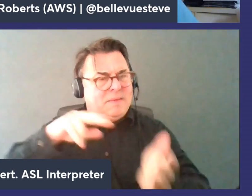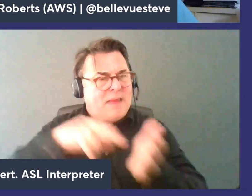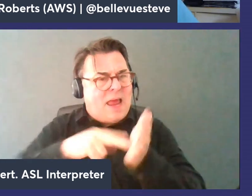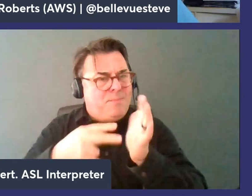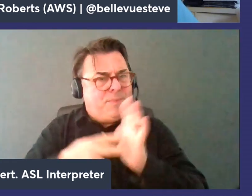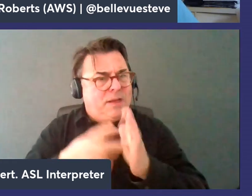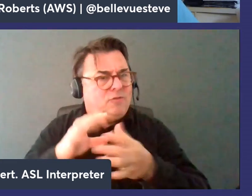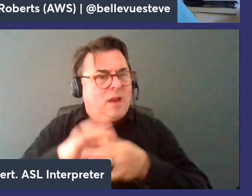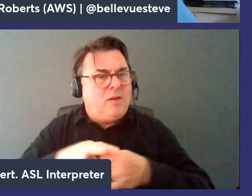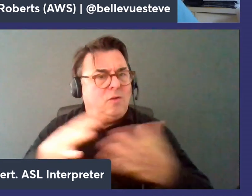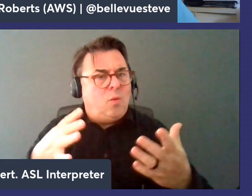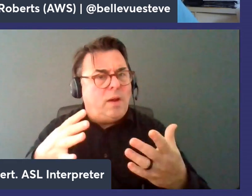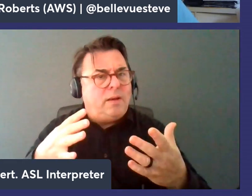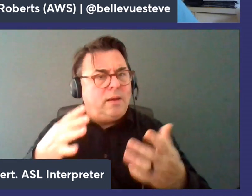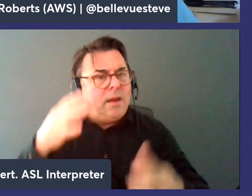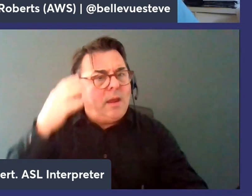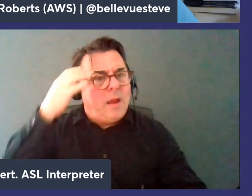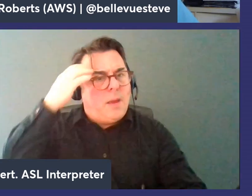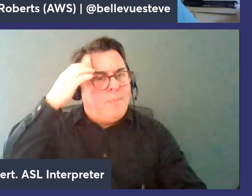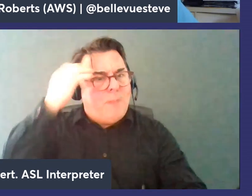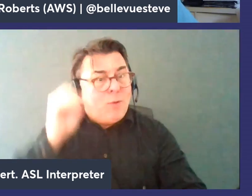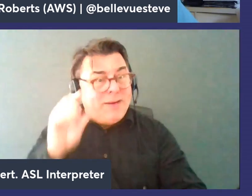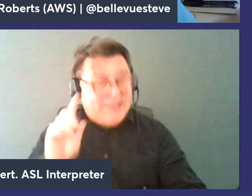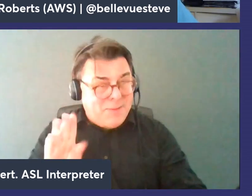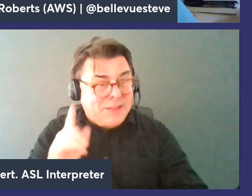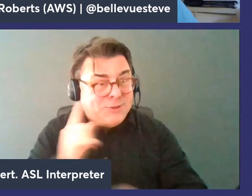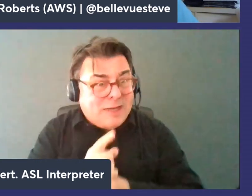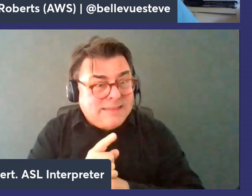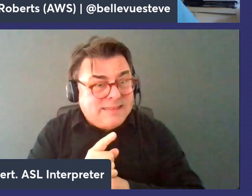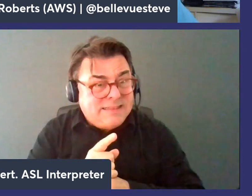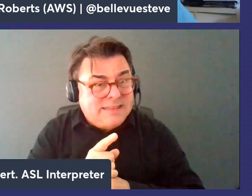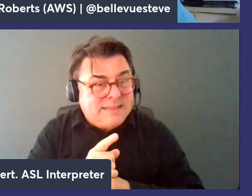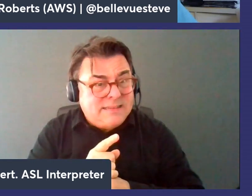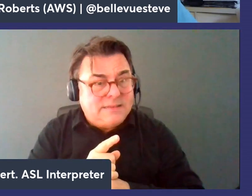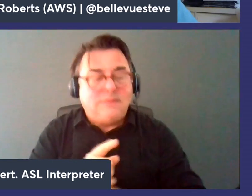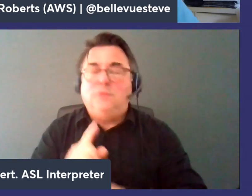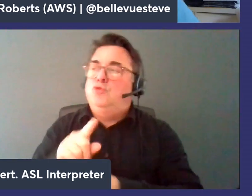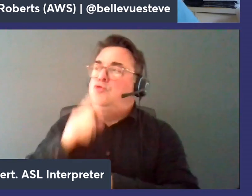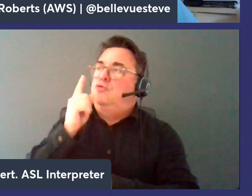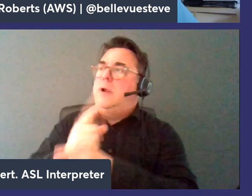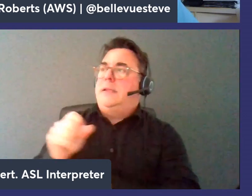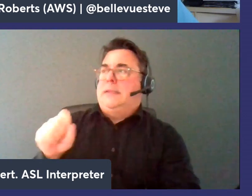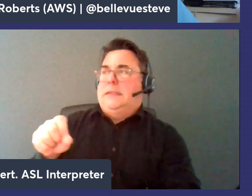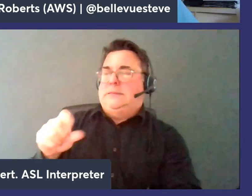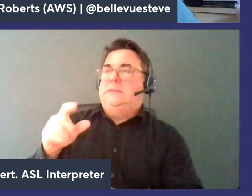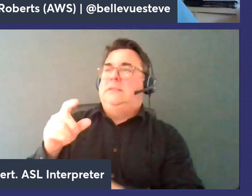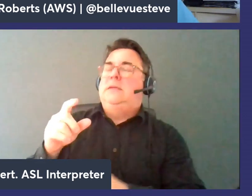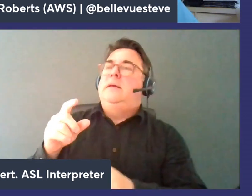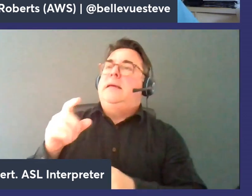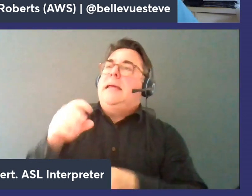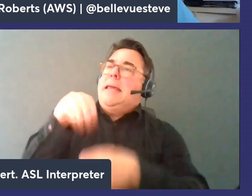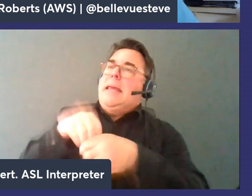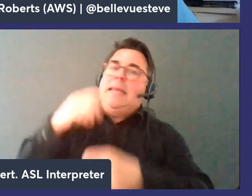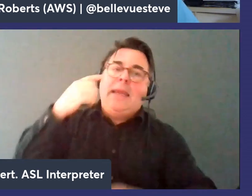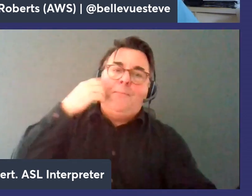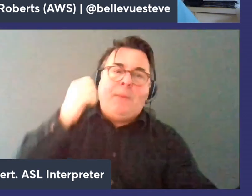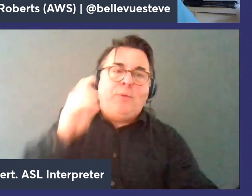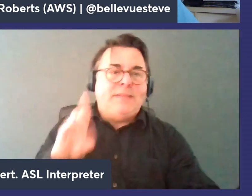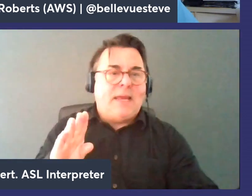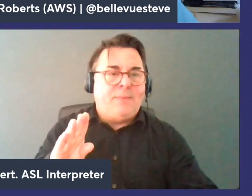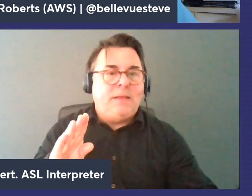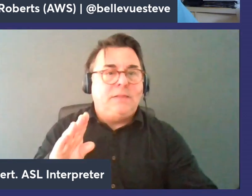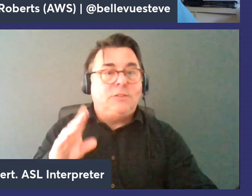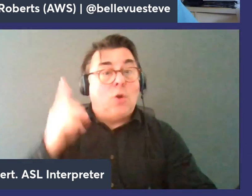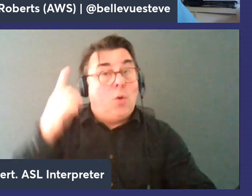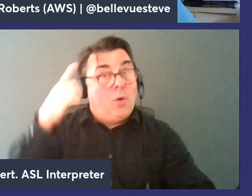it has something to do with in-memory databases am i right that is correct yes uh it's an in-memory database so all data